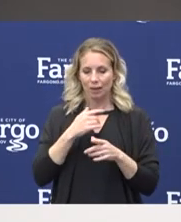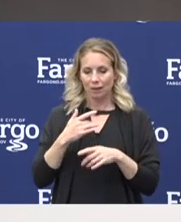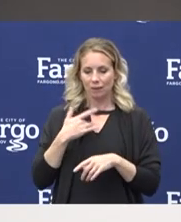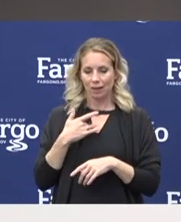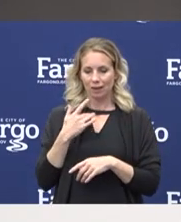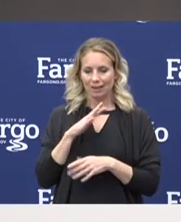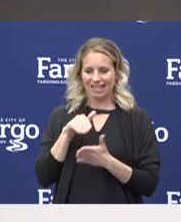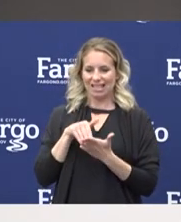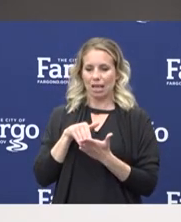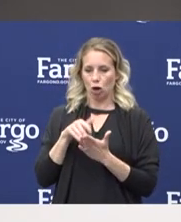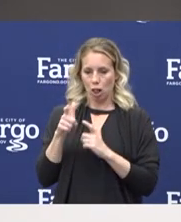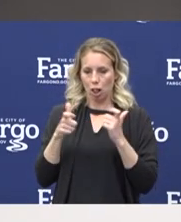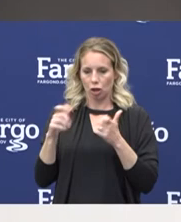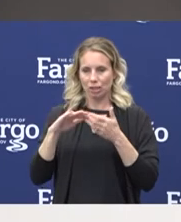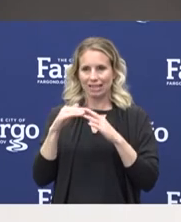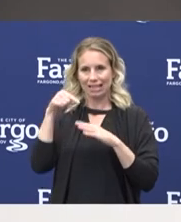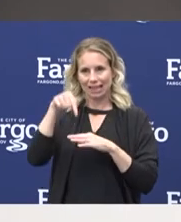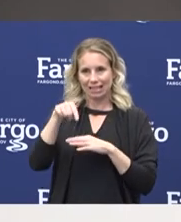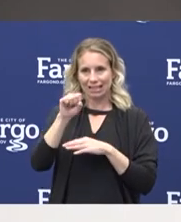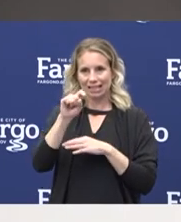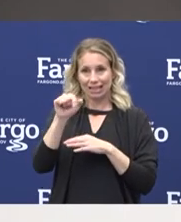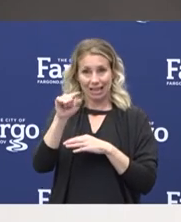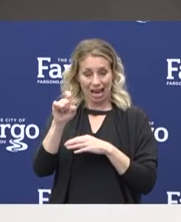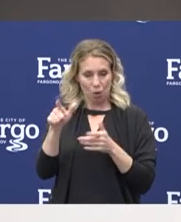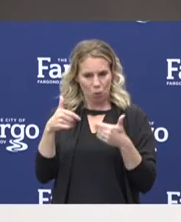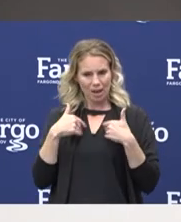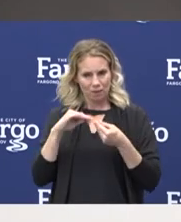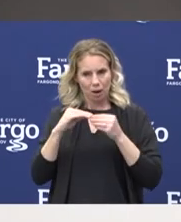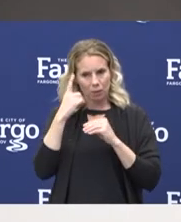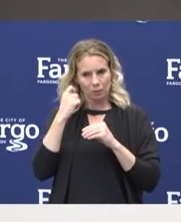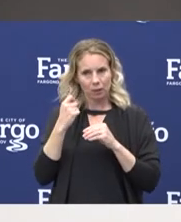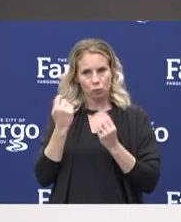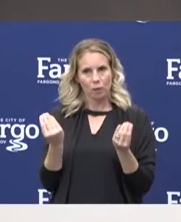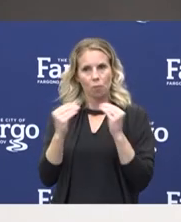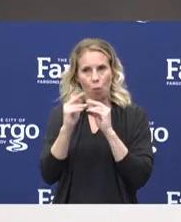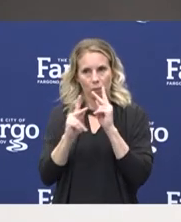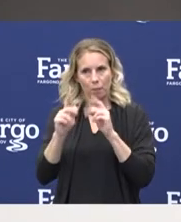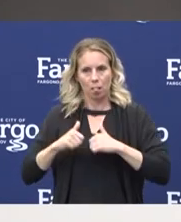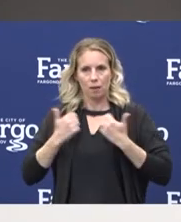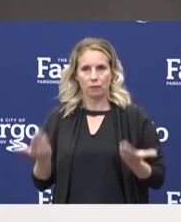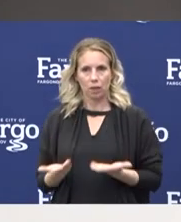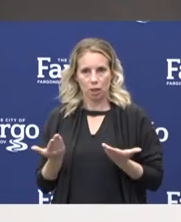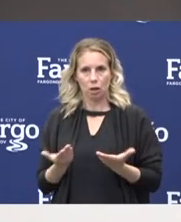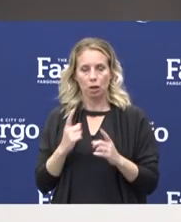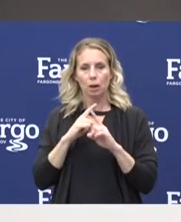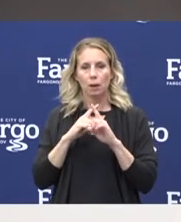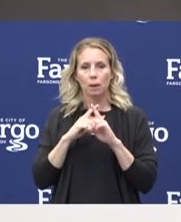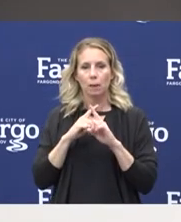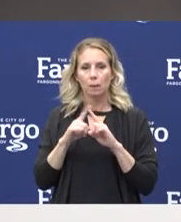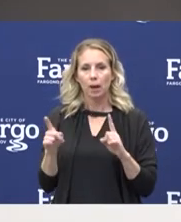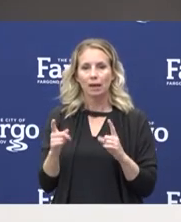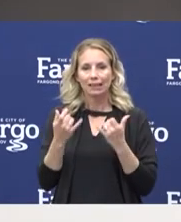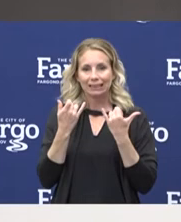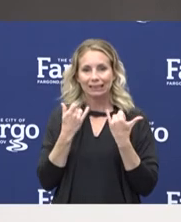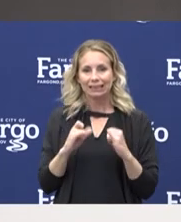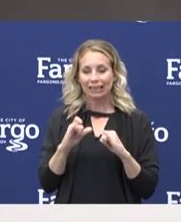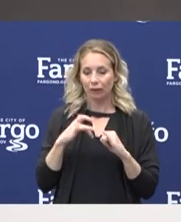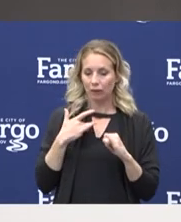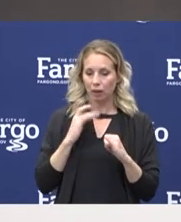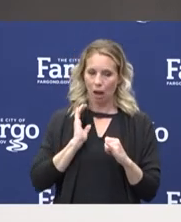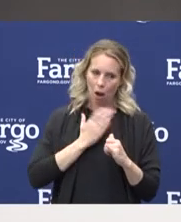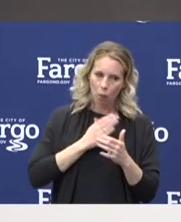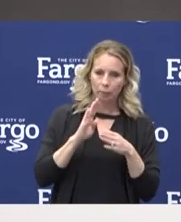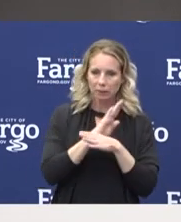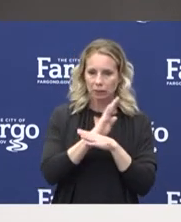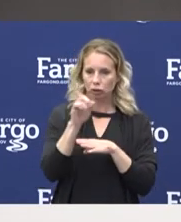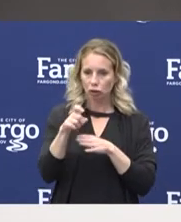largest city in the state, we may have some numbers because we have a greater mix of population, but feel still that our business should go open